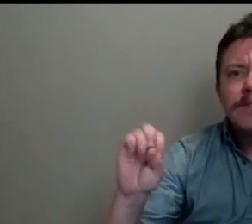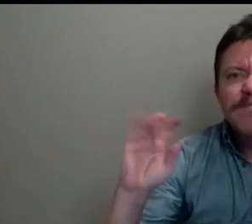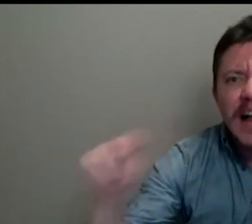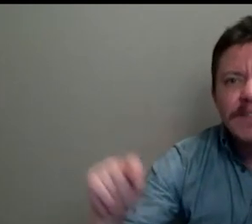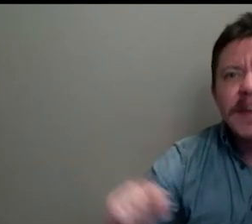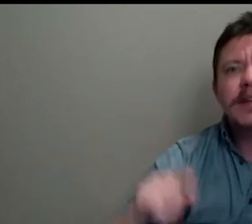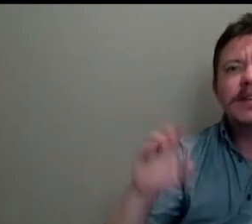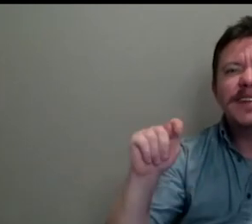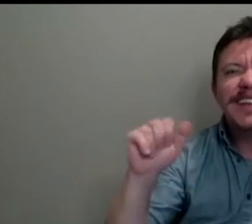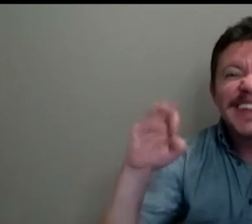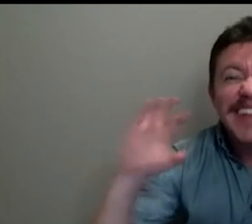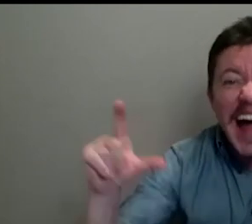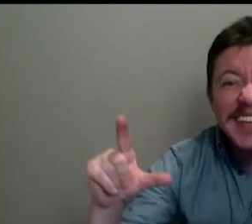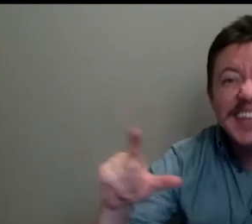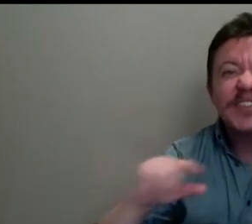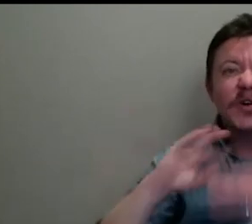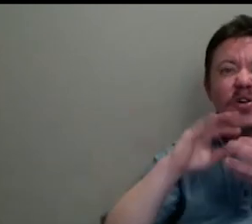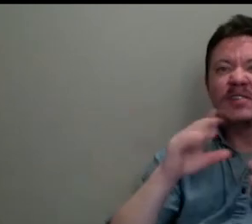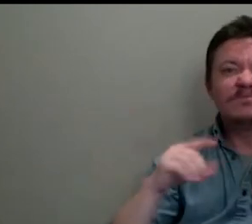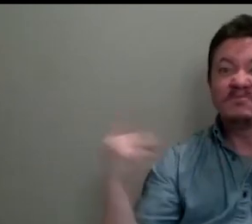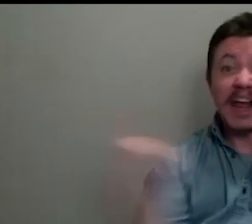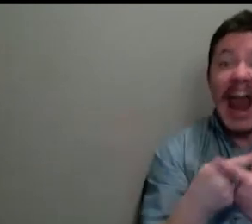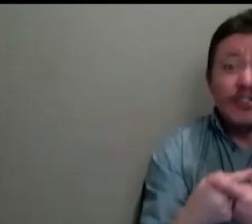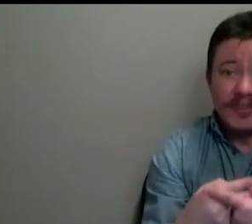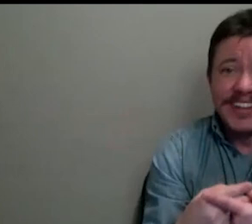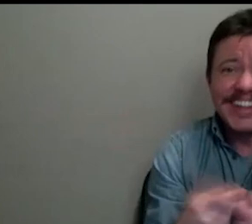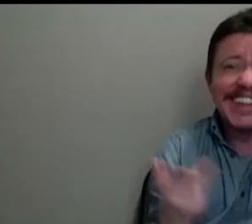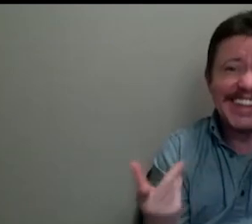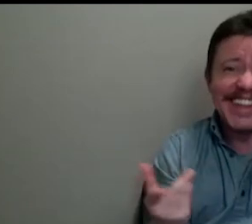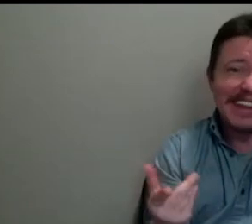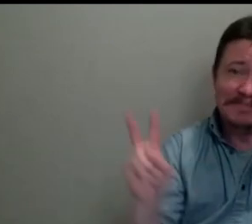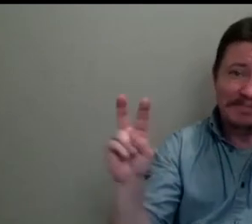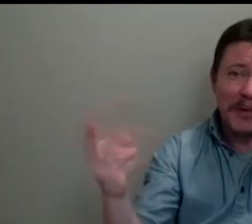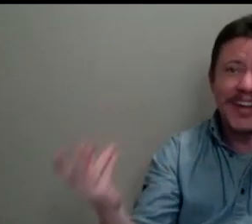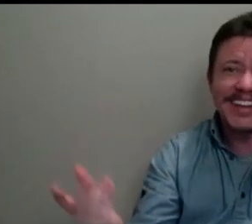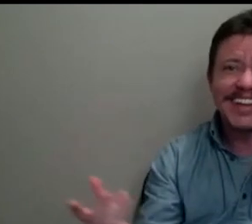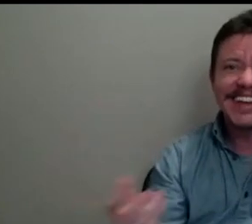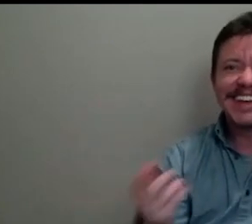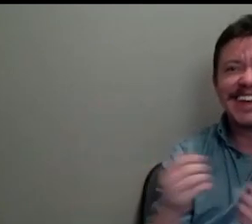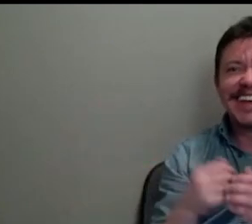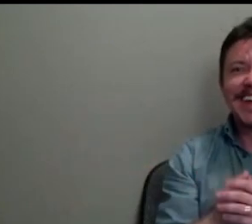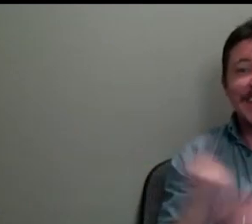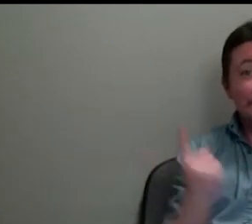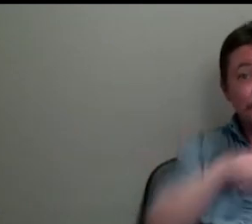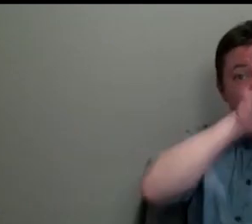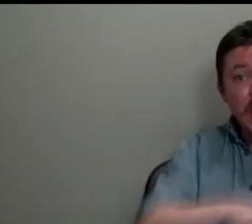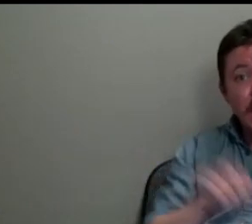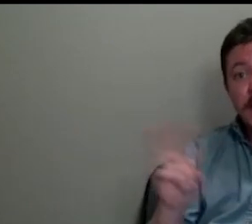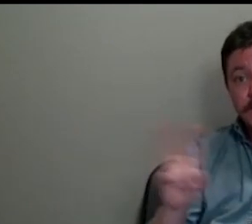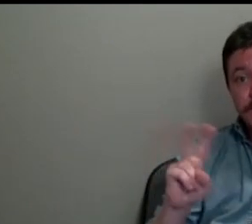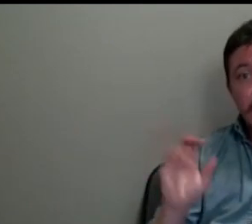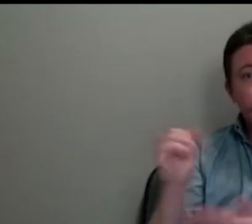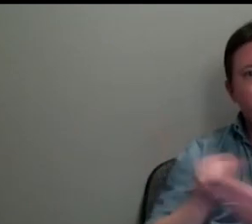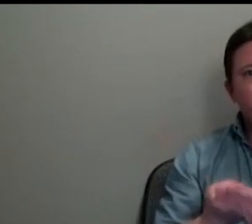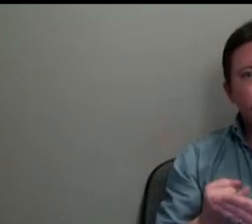and clash, just clash, shall we call it. And one of the things I love about Fouillard's work, mean, sometimes you get